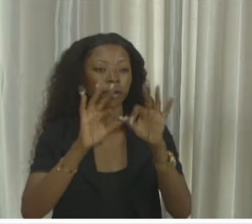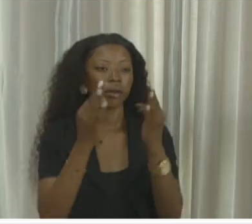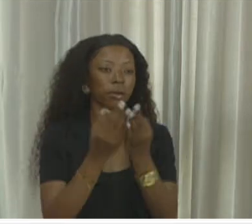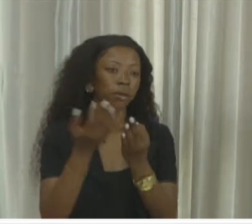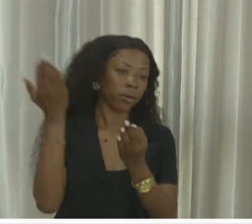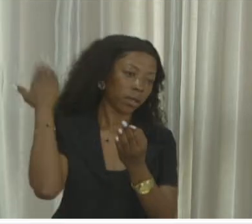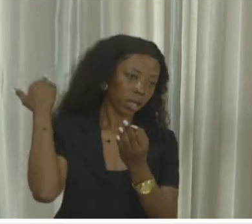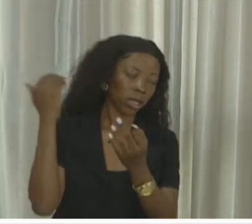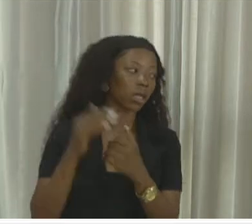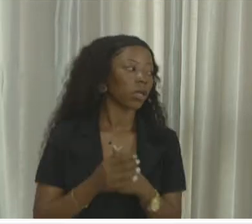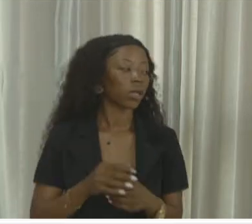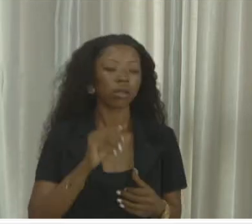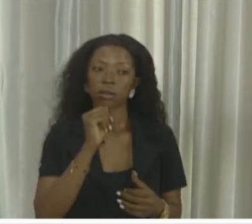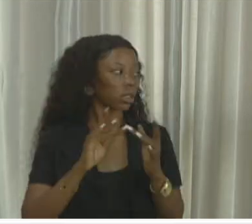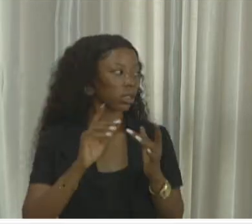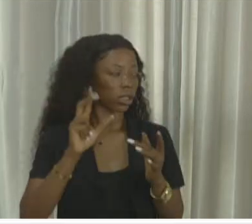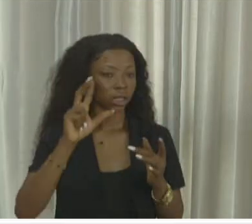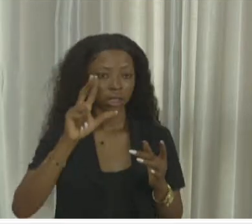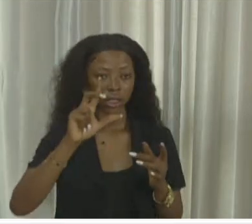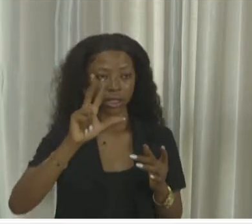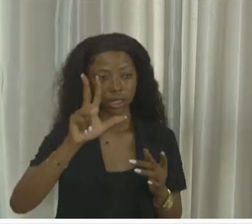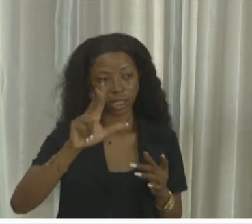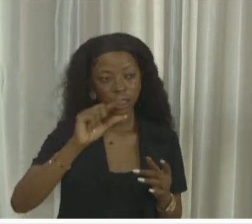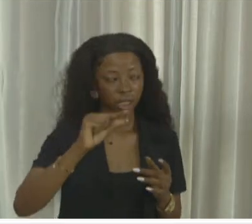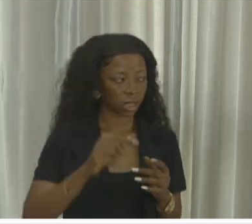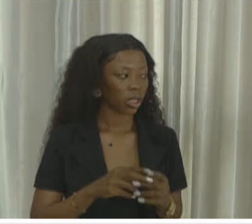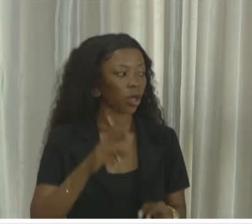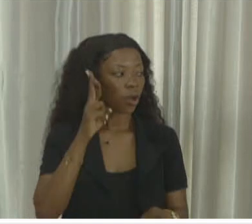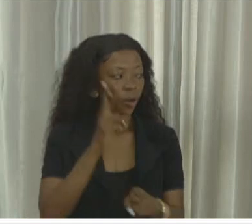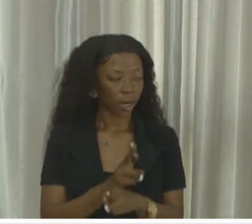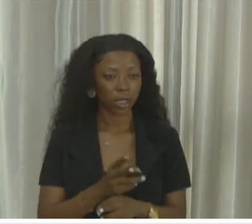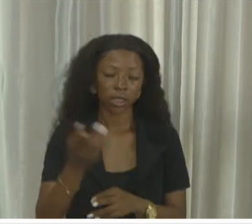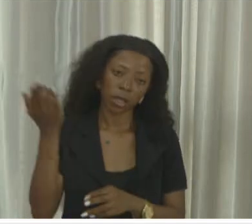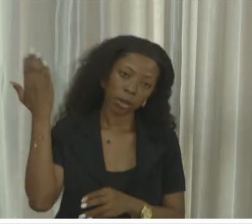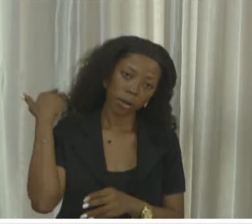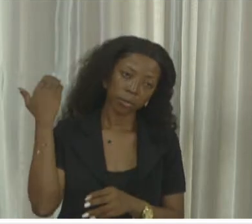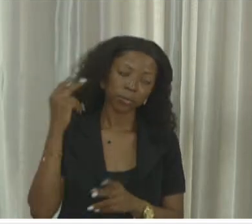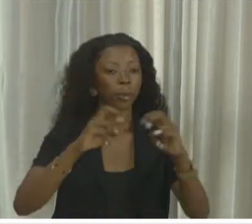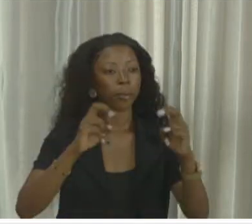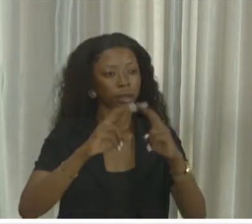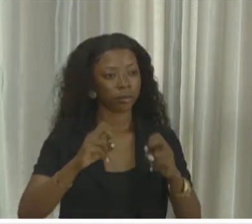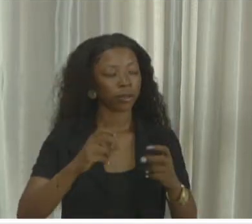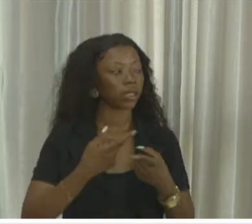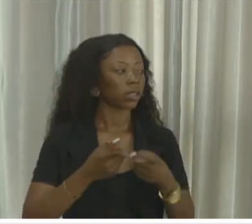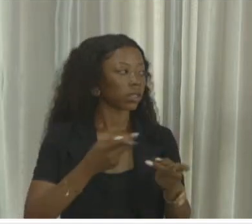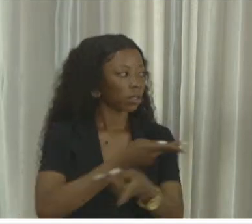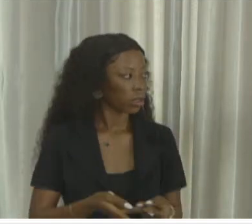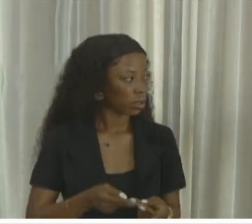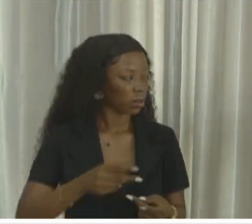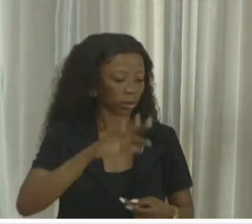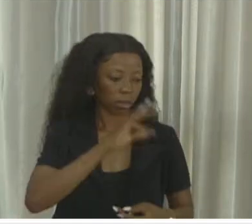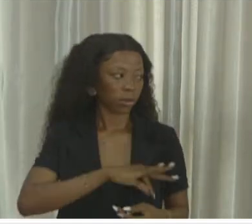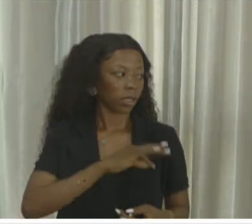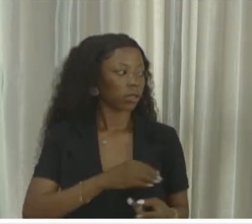3G. Someday we don't get 1G, say. We want to make sure, say, then we fambulled and within our village, we don't get 1G. Then instead we'll get 3G.